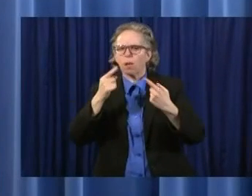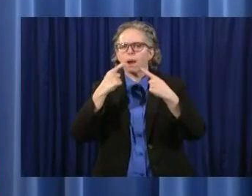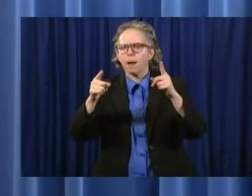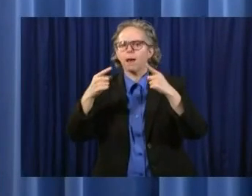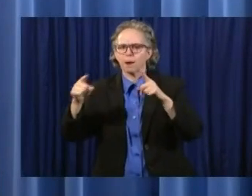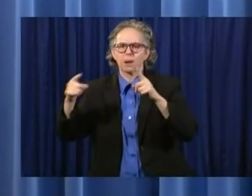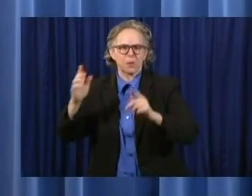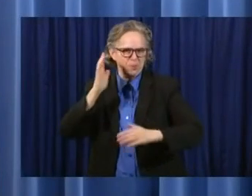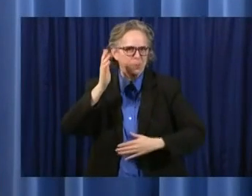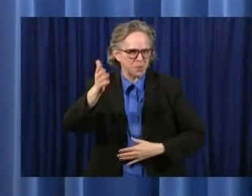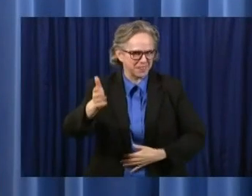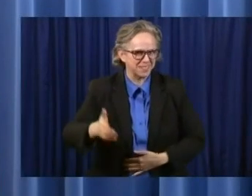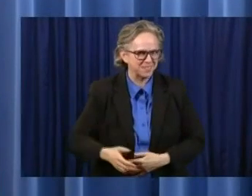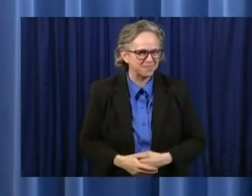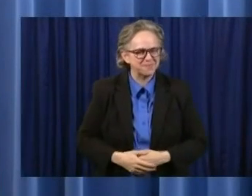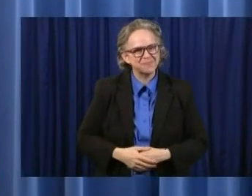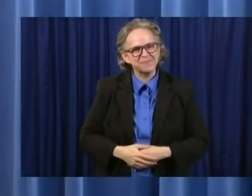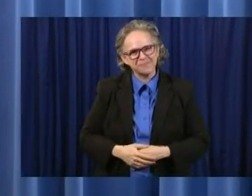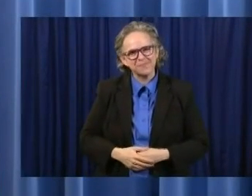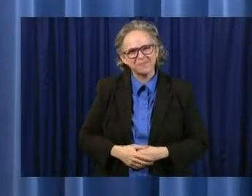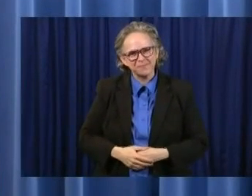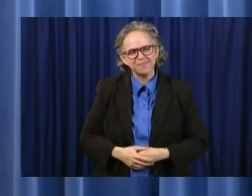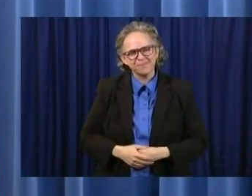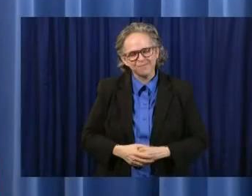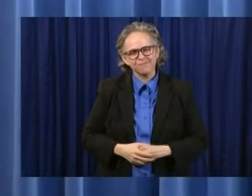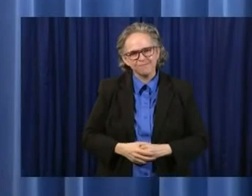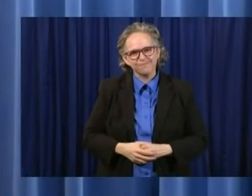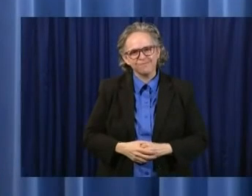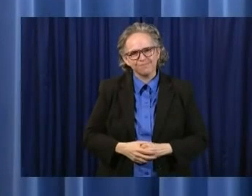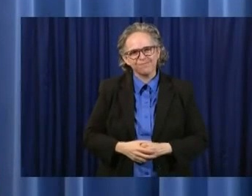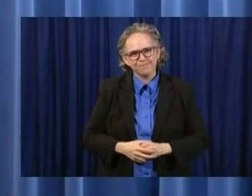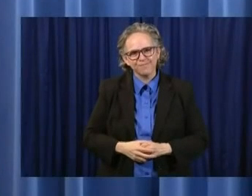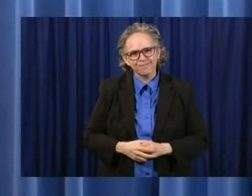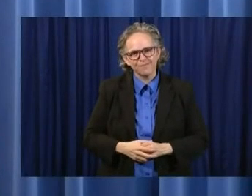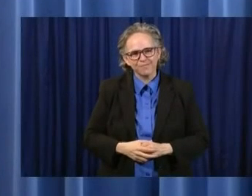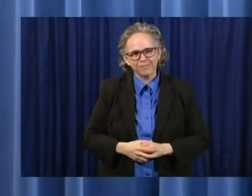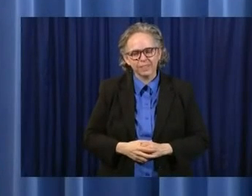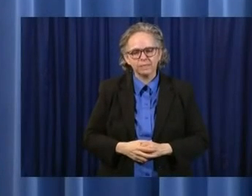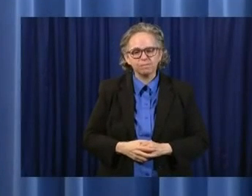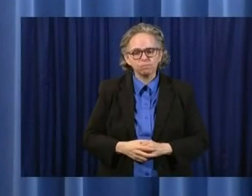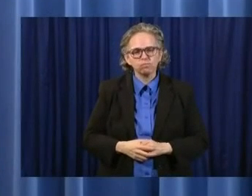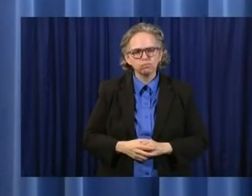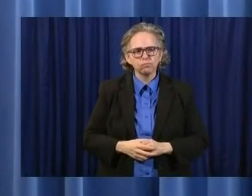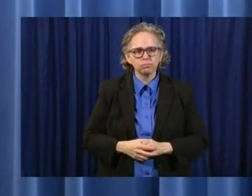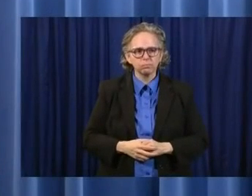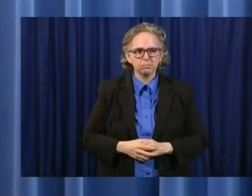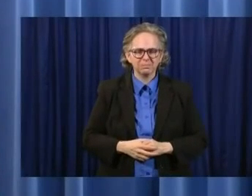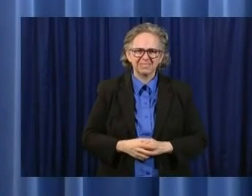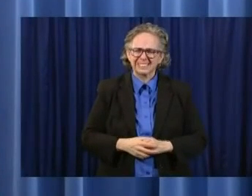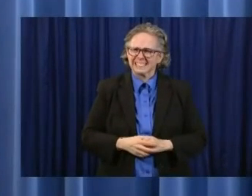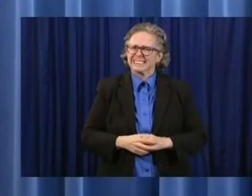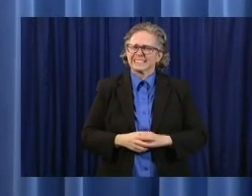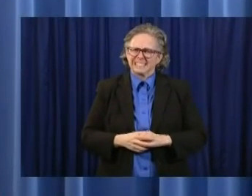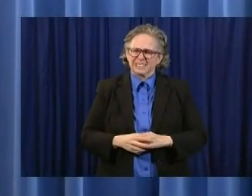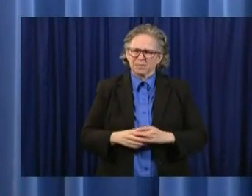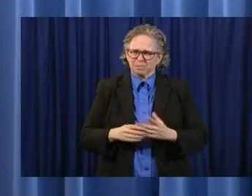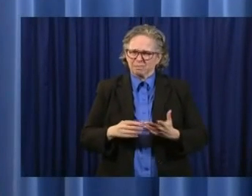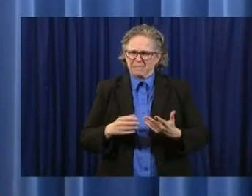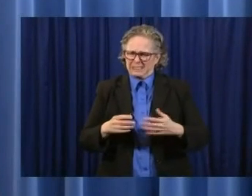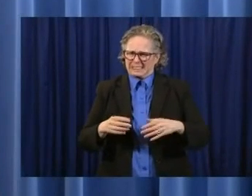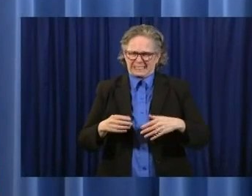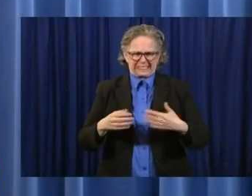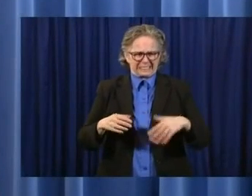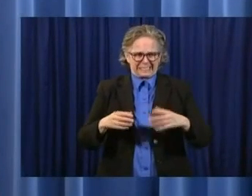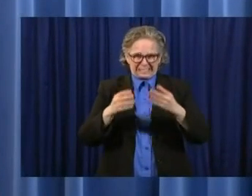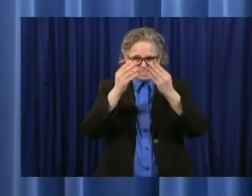One of the things that I think is important to note is that each one of these groups is